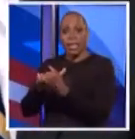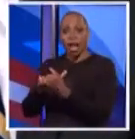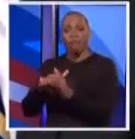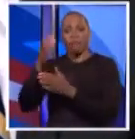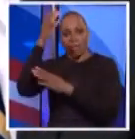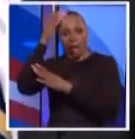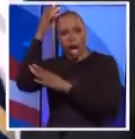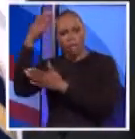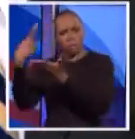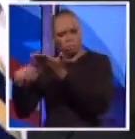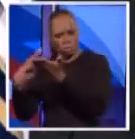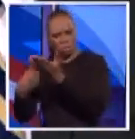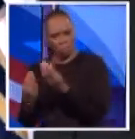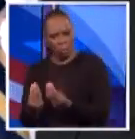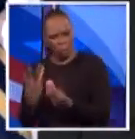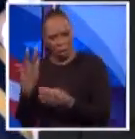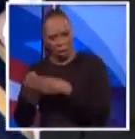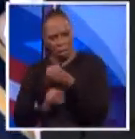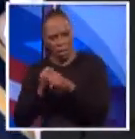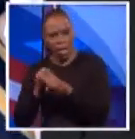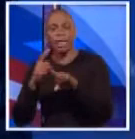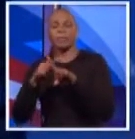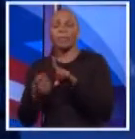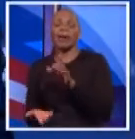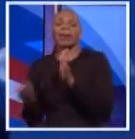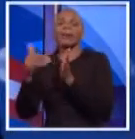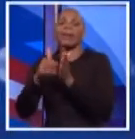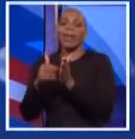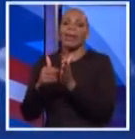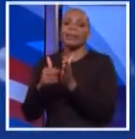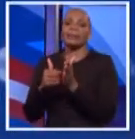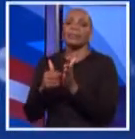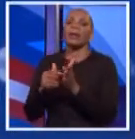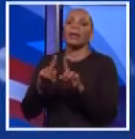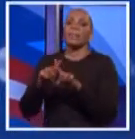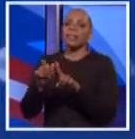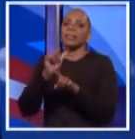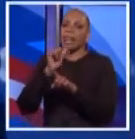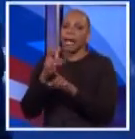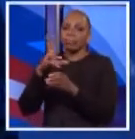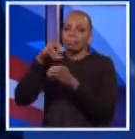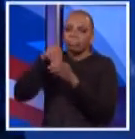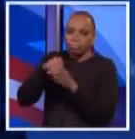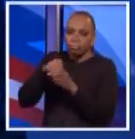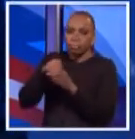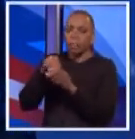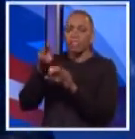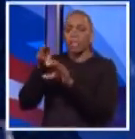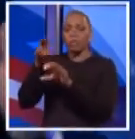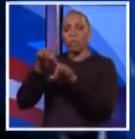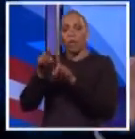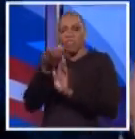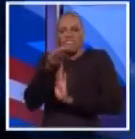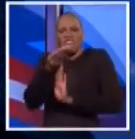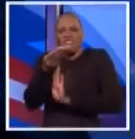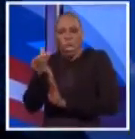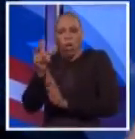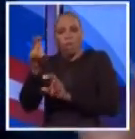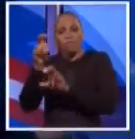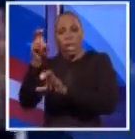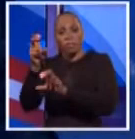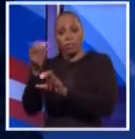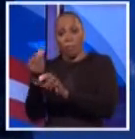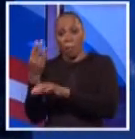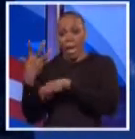been talking about that for a long time. Again, not to get into the weeds about the particular investments, but few investments have been better over many